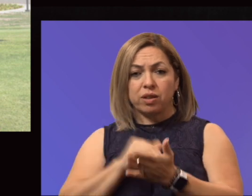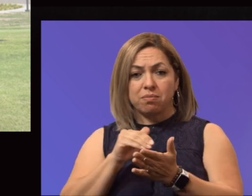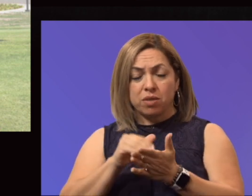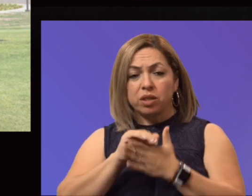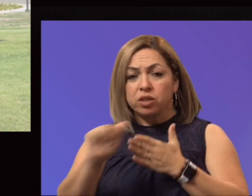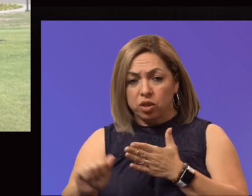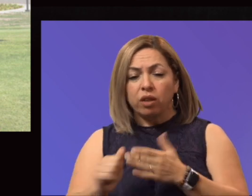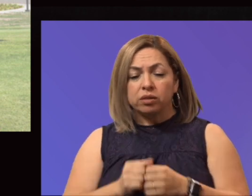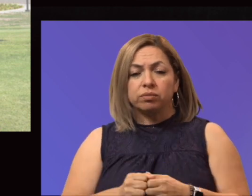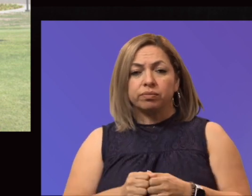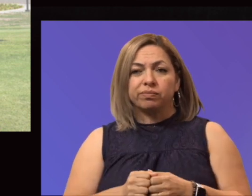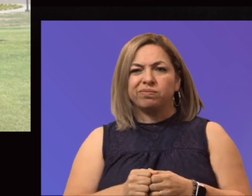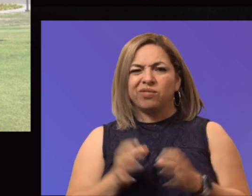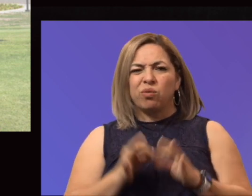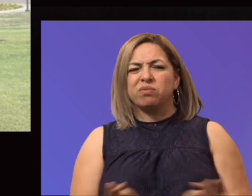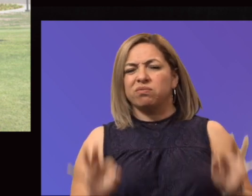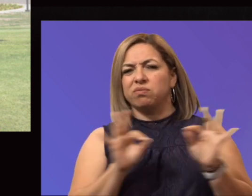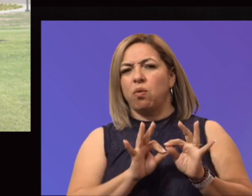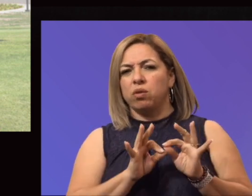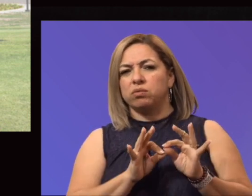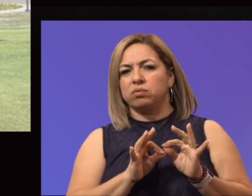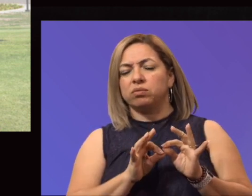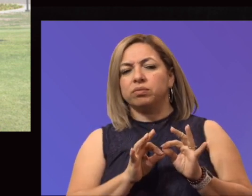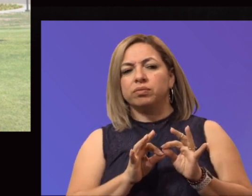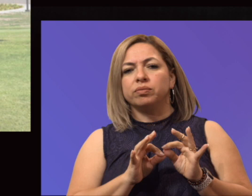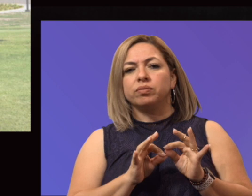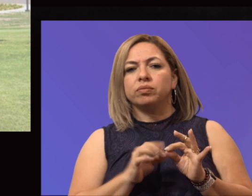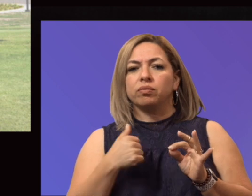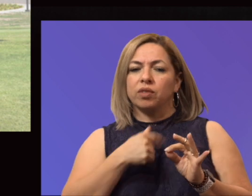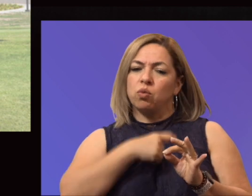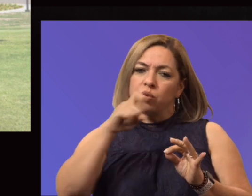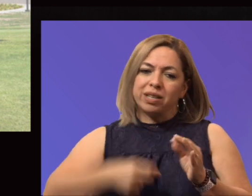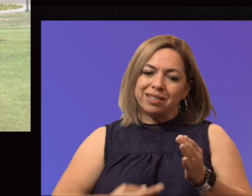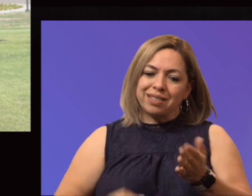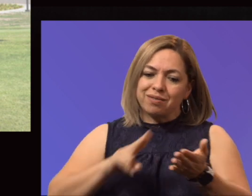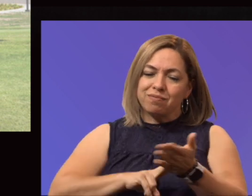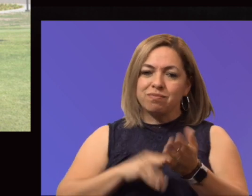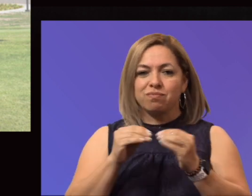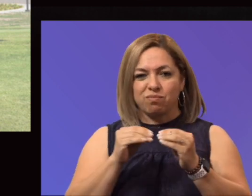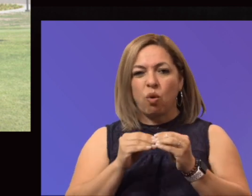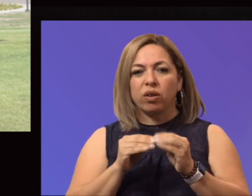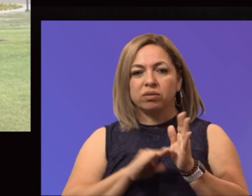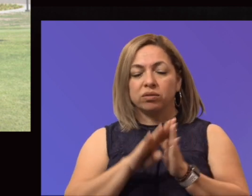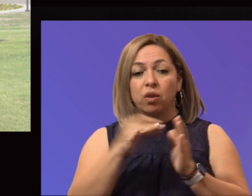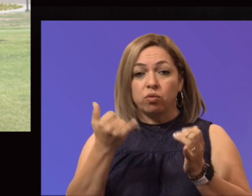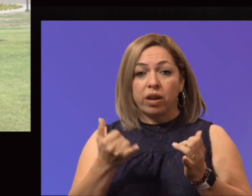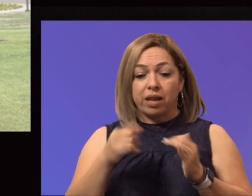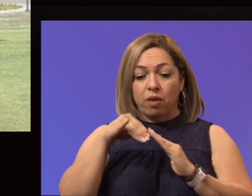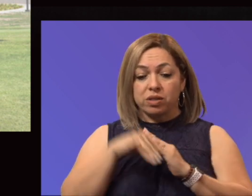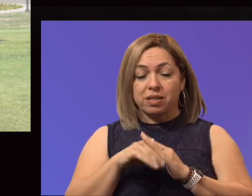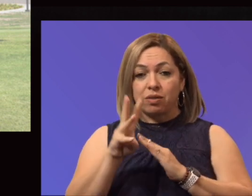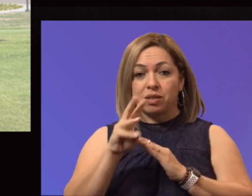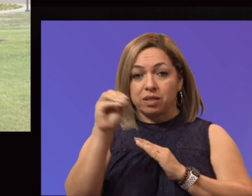Where are we headed? We've got to build back enrollment. This fall, enrollment is currently down 6%. We do see some bright